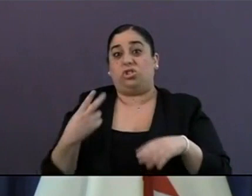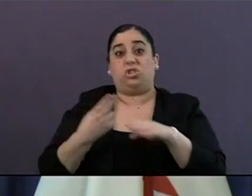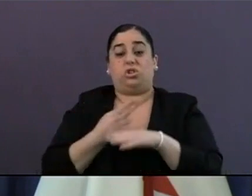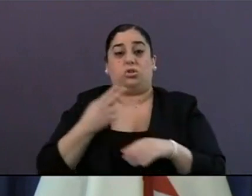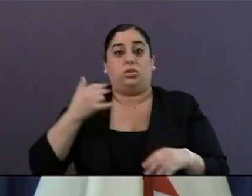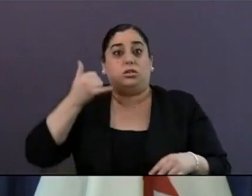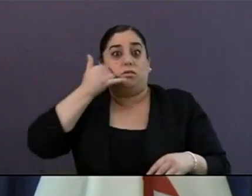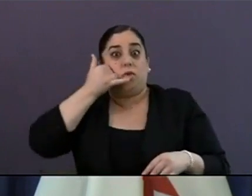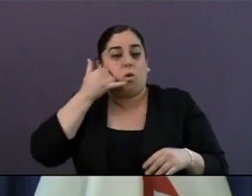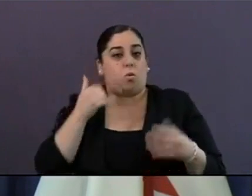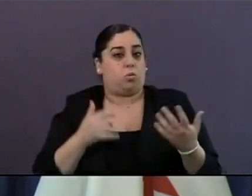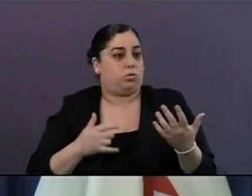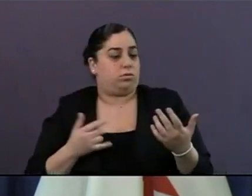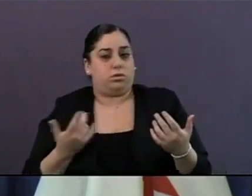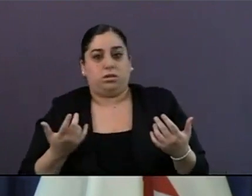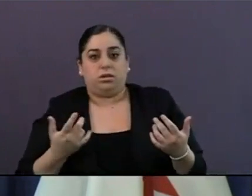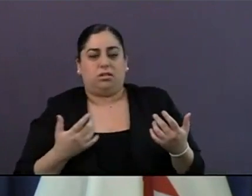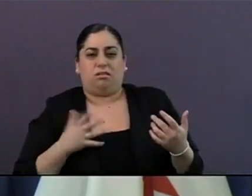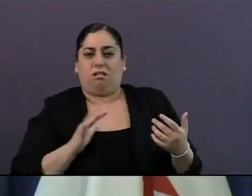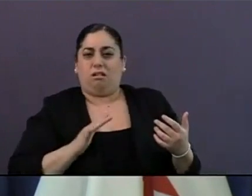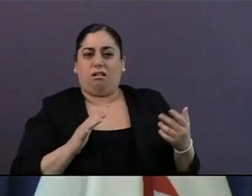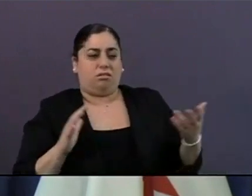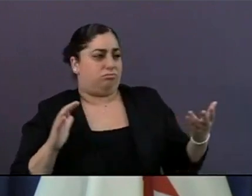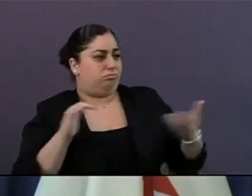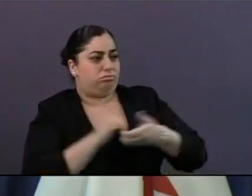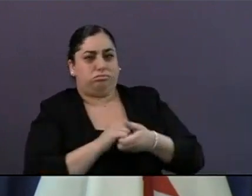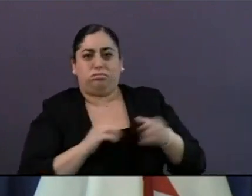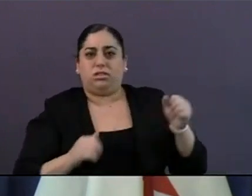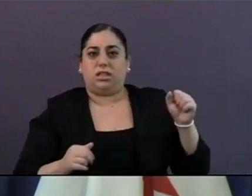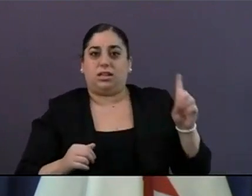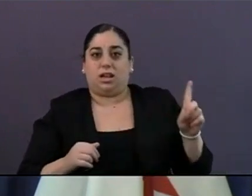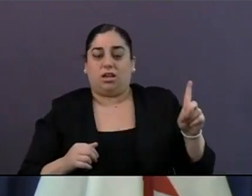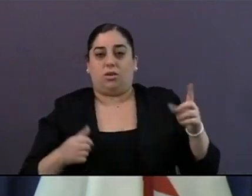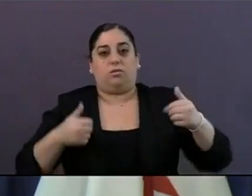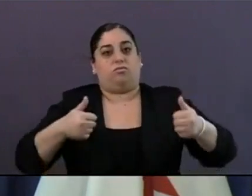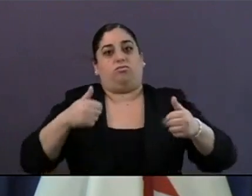opportunity to work with San Diego as a community as your pediatric safety net. Thank you, Doctor.